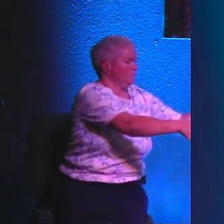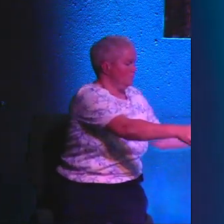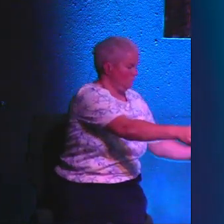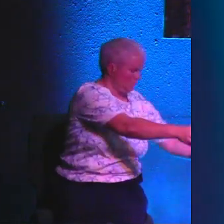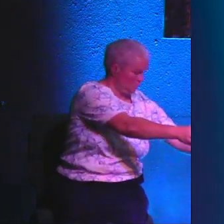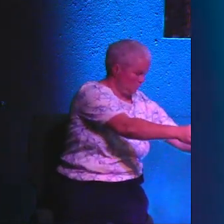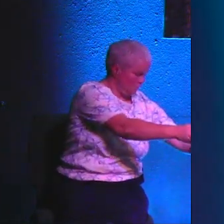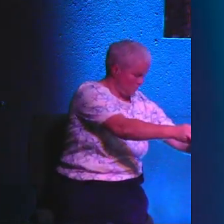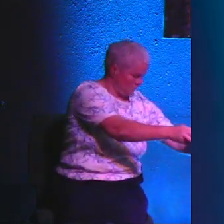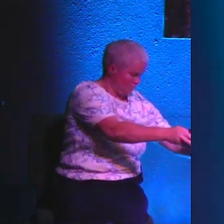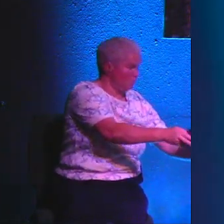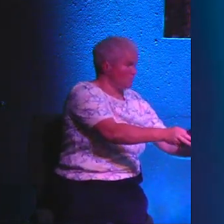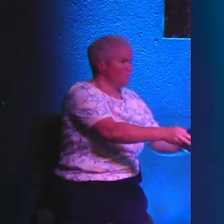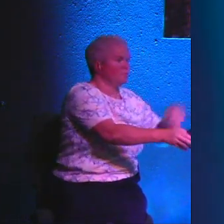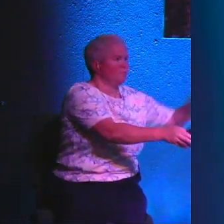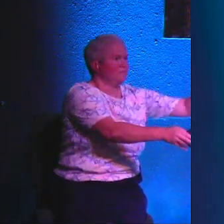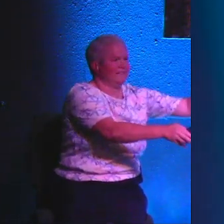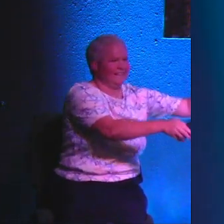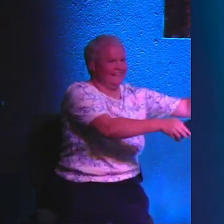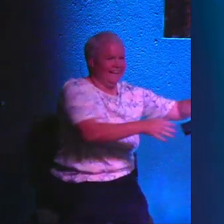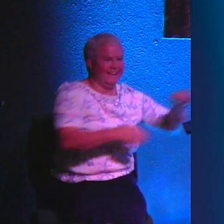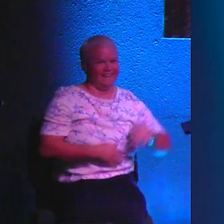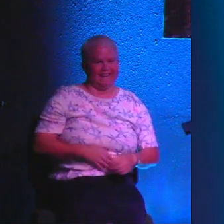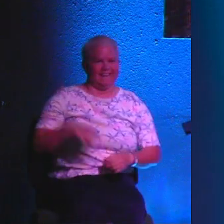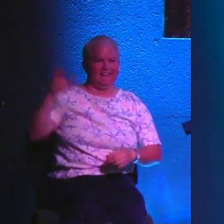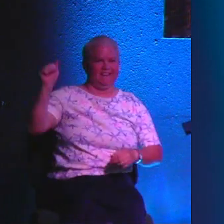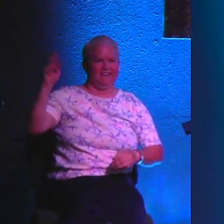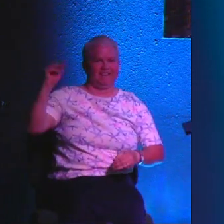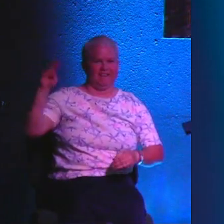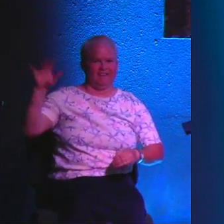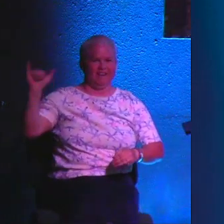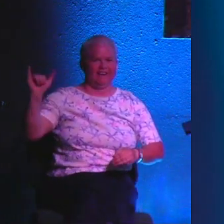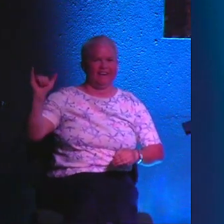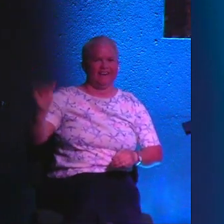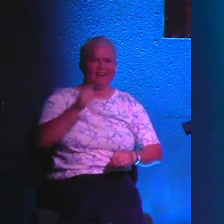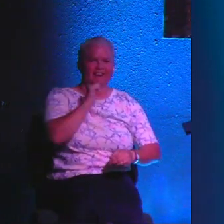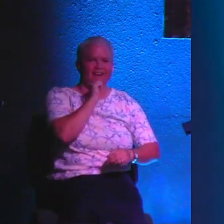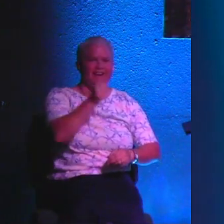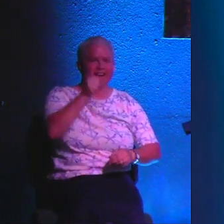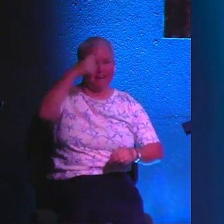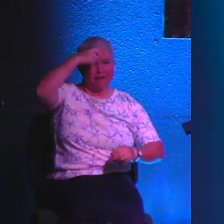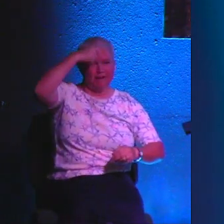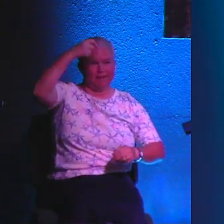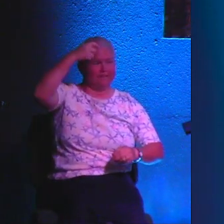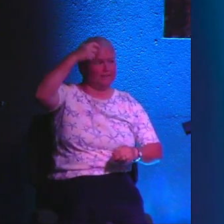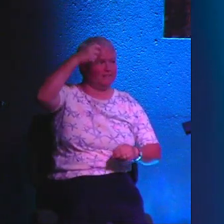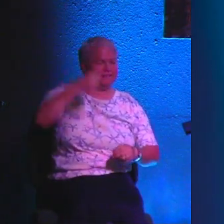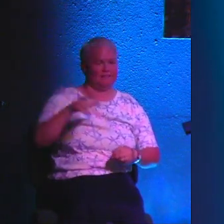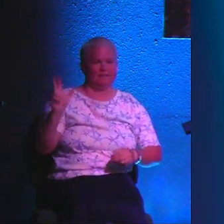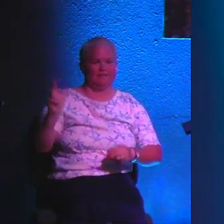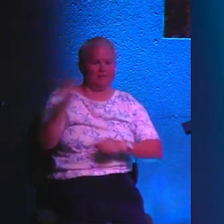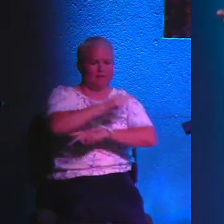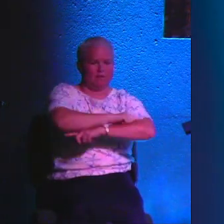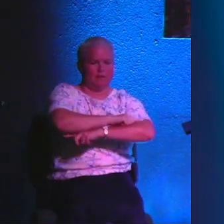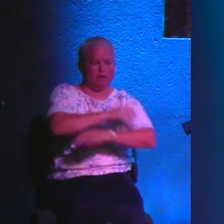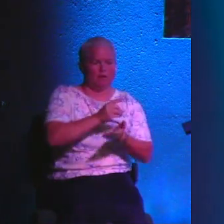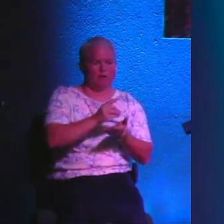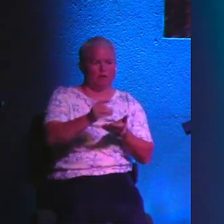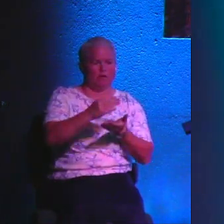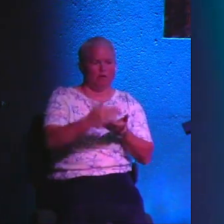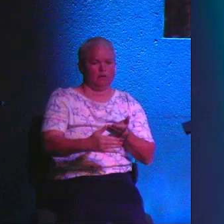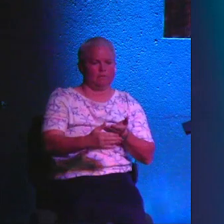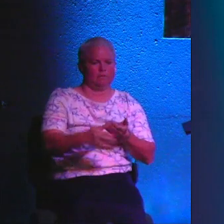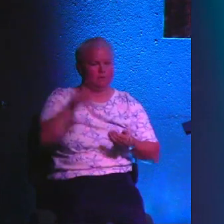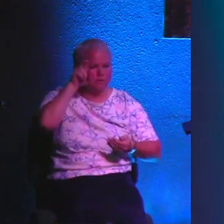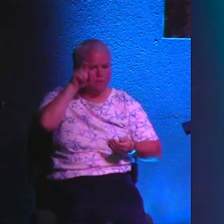holy as some of you might think. Amy's back there chuckling, going, oh, you have no idea. But sometimes on a three-day weekend like this,